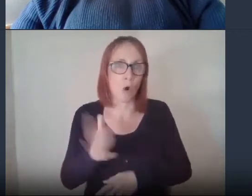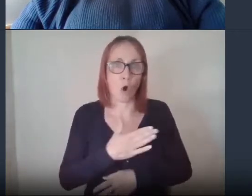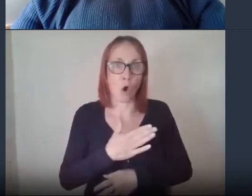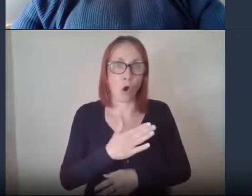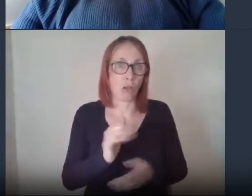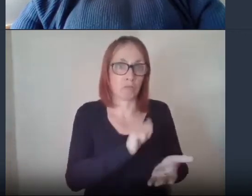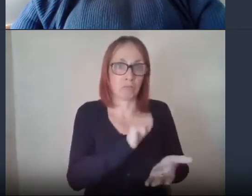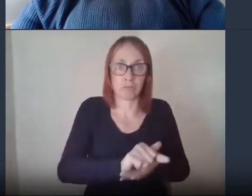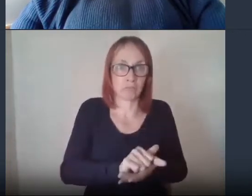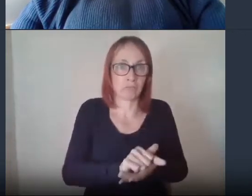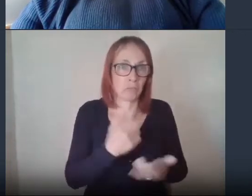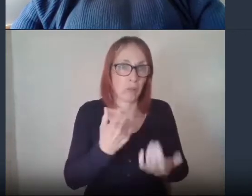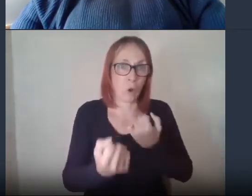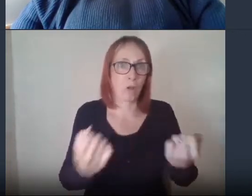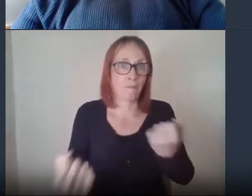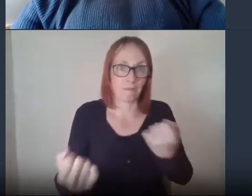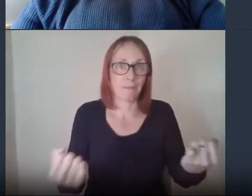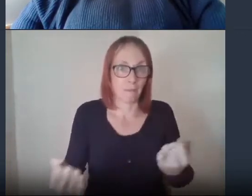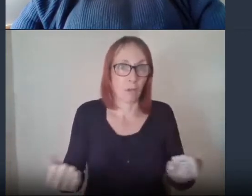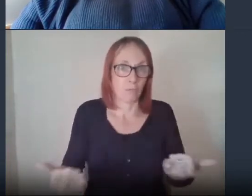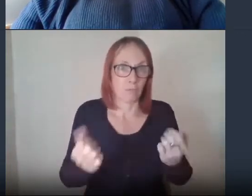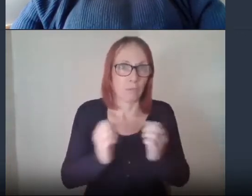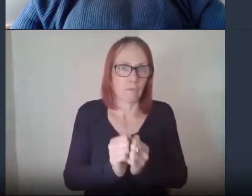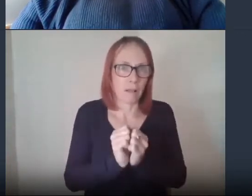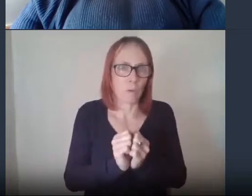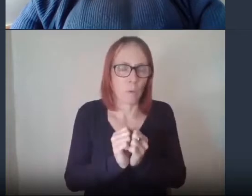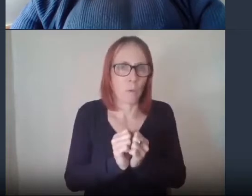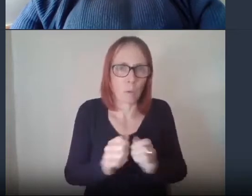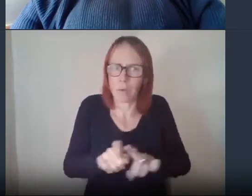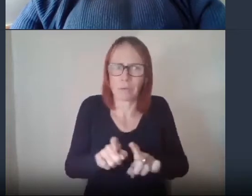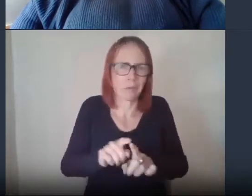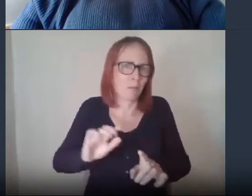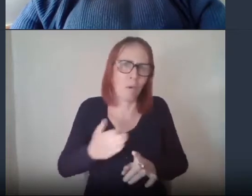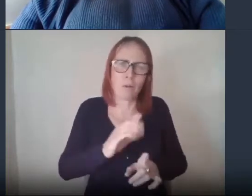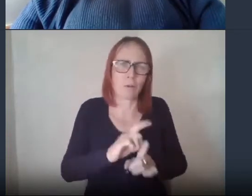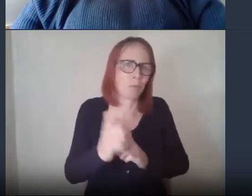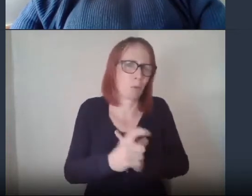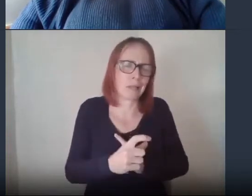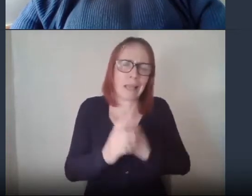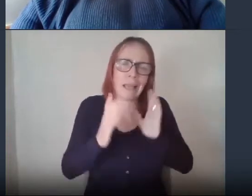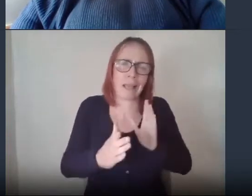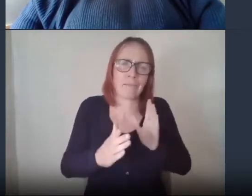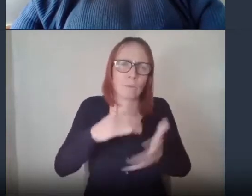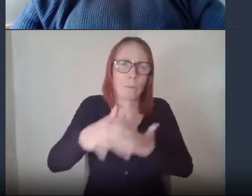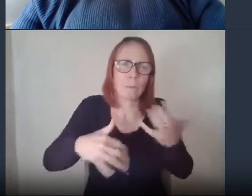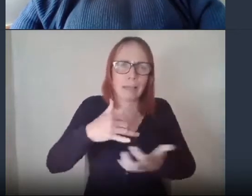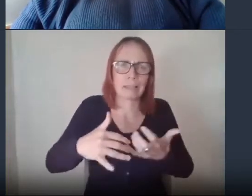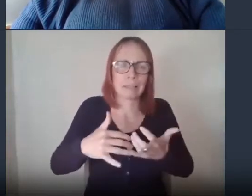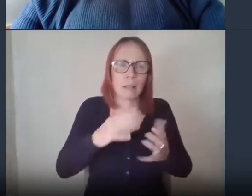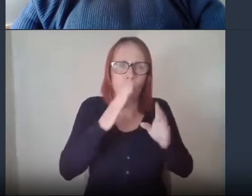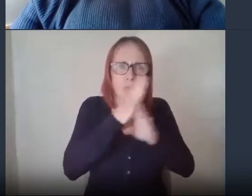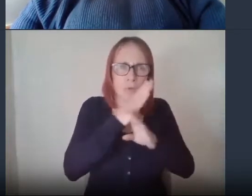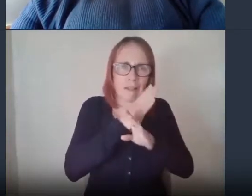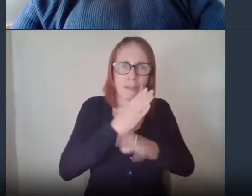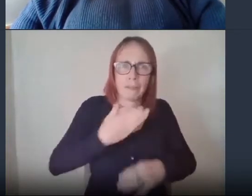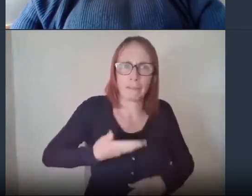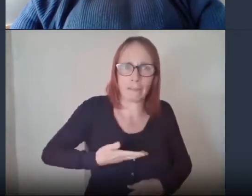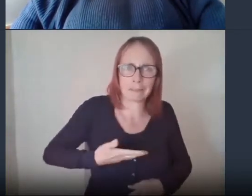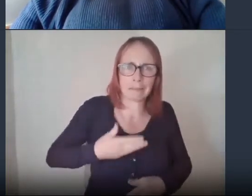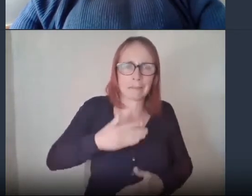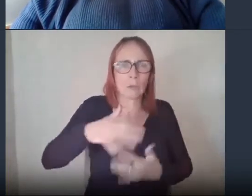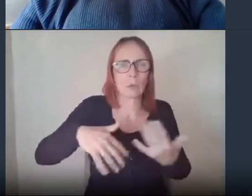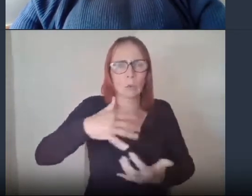think that that's true within any community that we need to have a mixture of private enterprise social enterprise